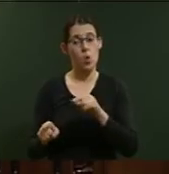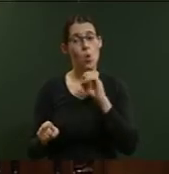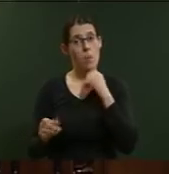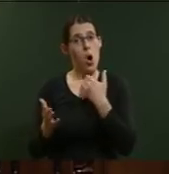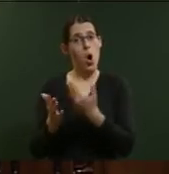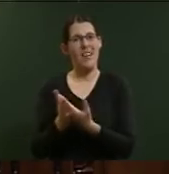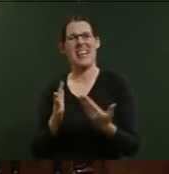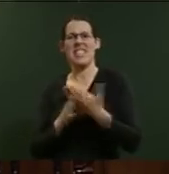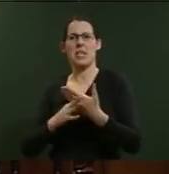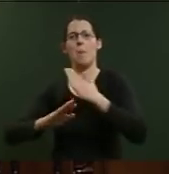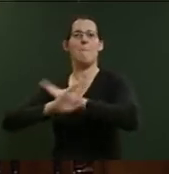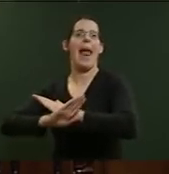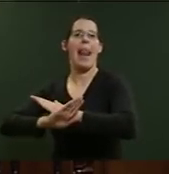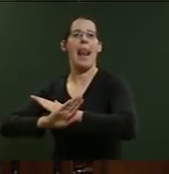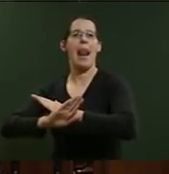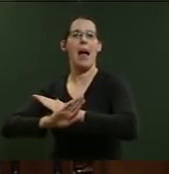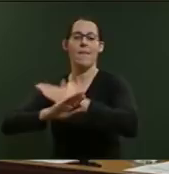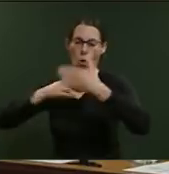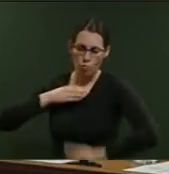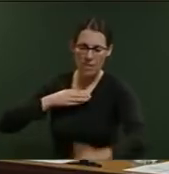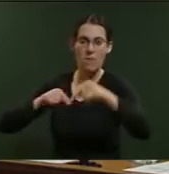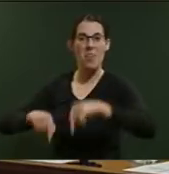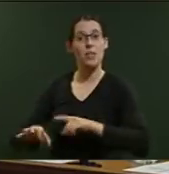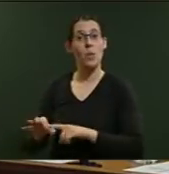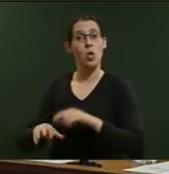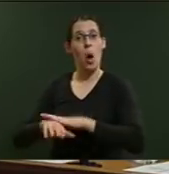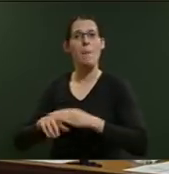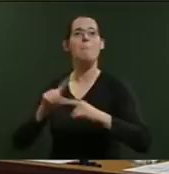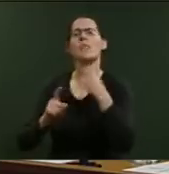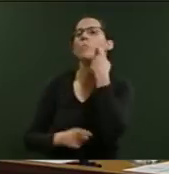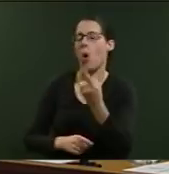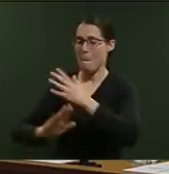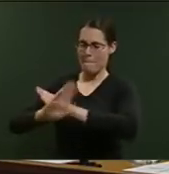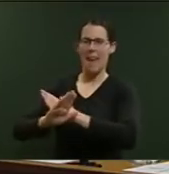interjection ban for the rest of this question time and tomorrow.